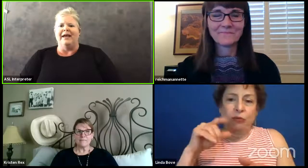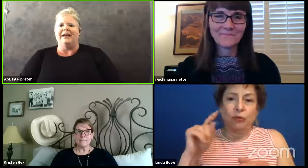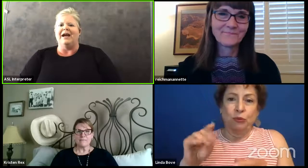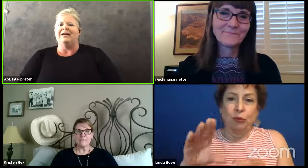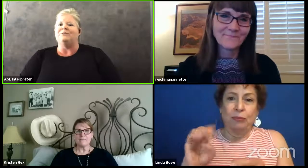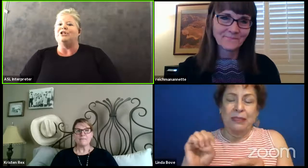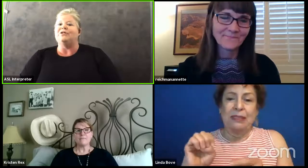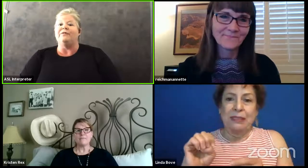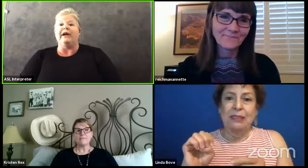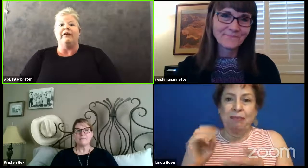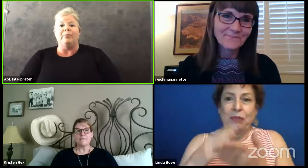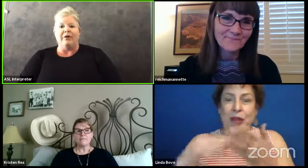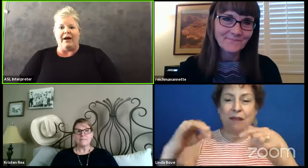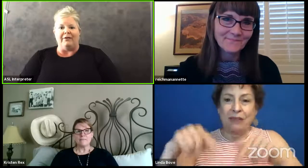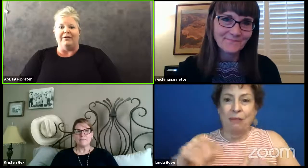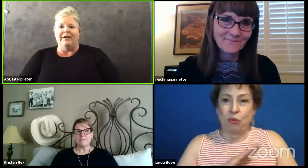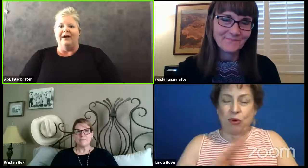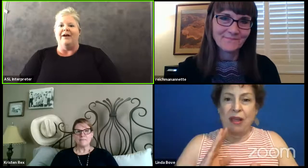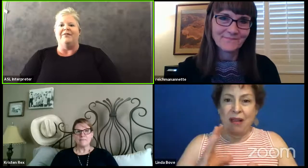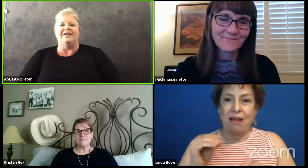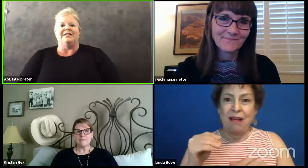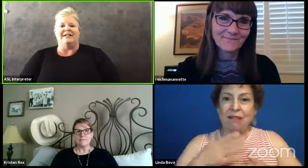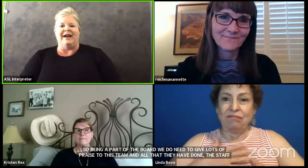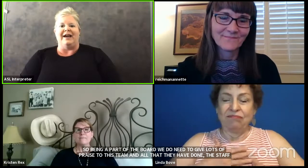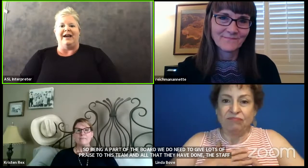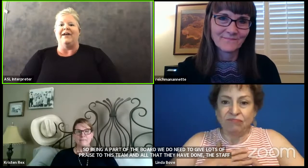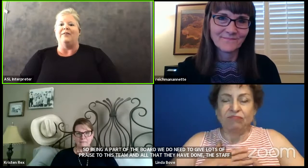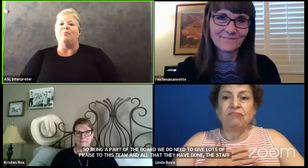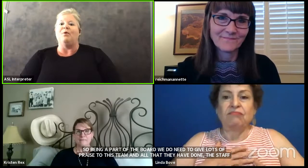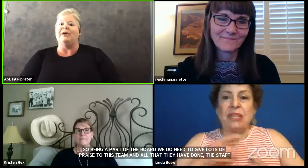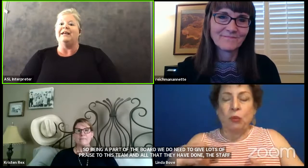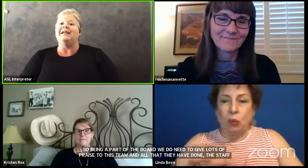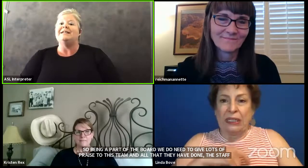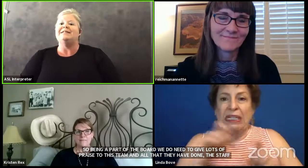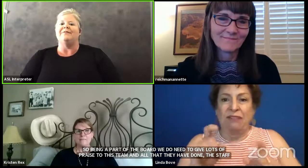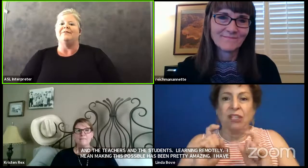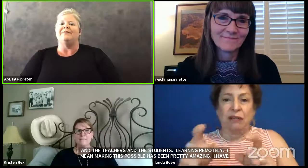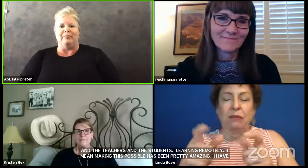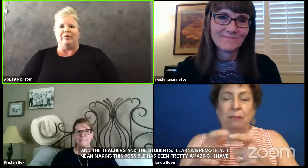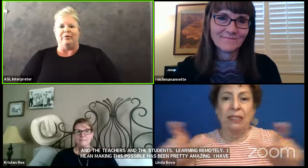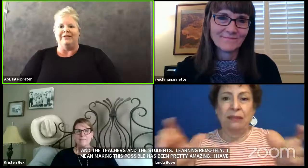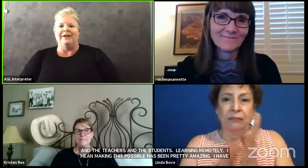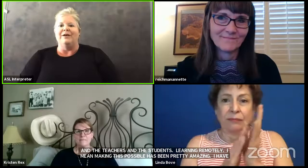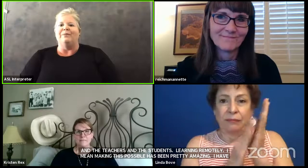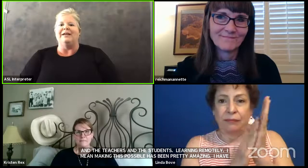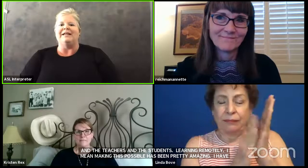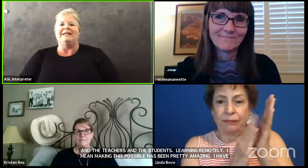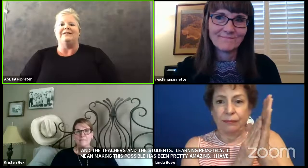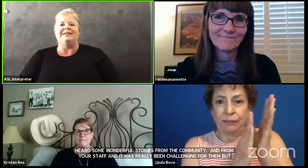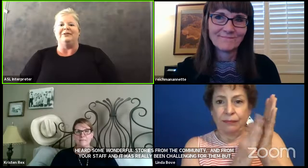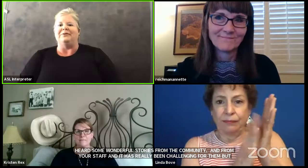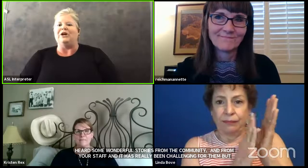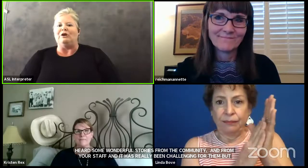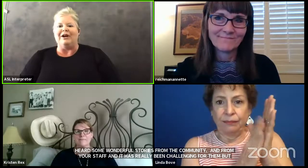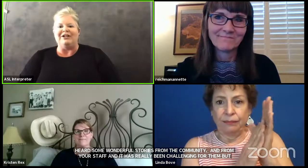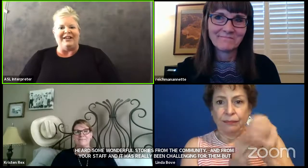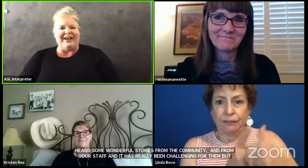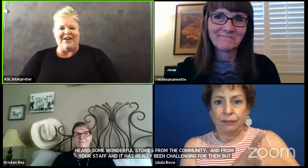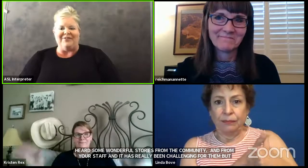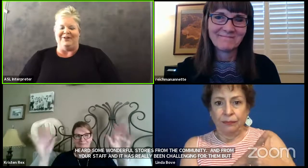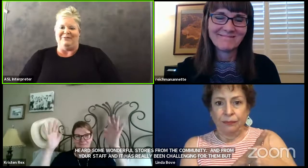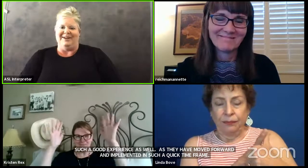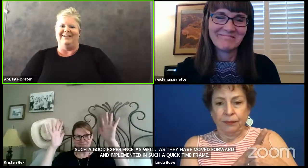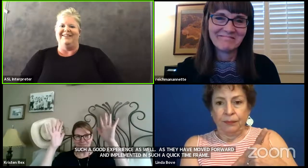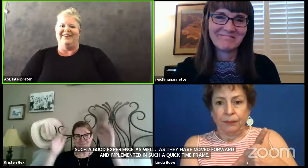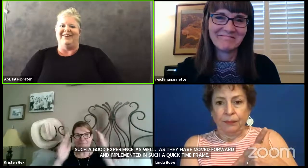And I am just very proud of the staff and the board is very proud. We need to congratulate